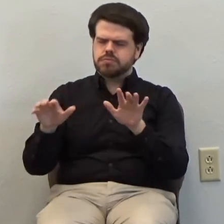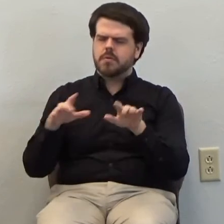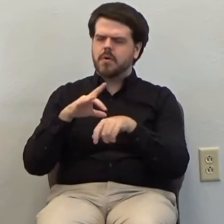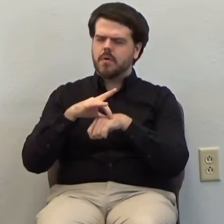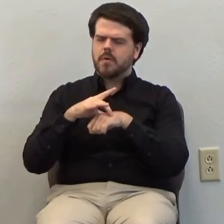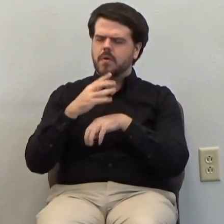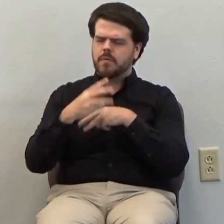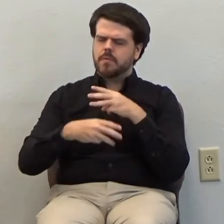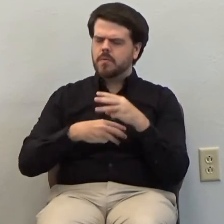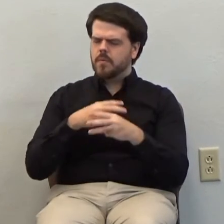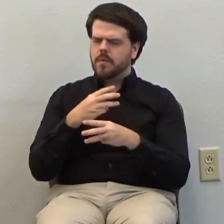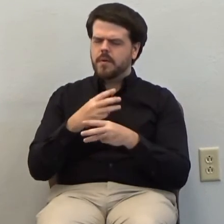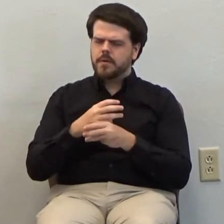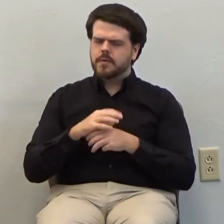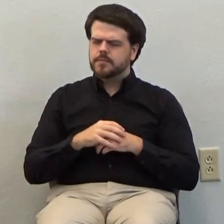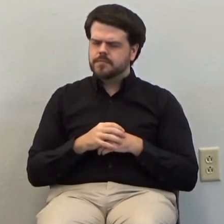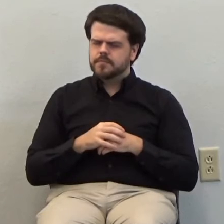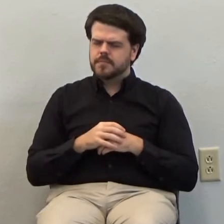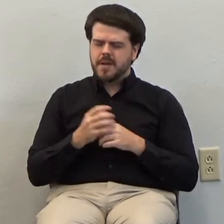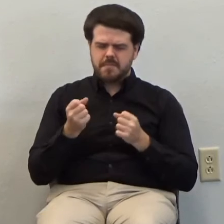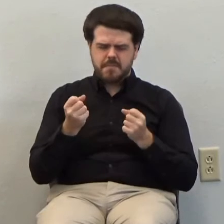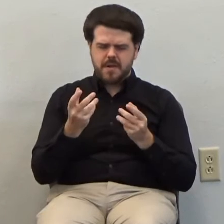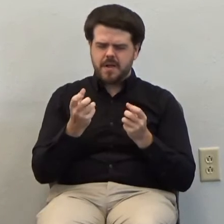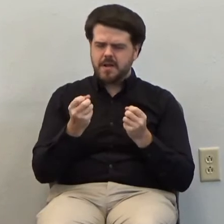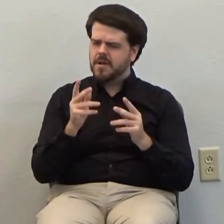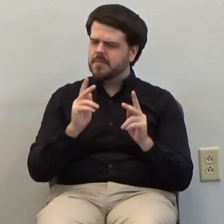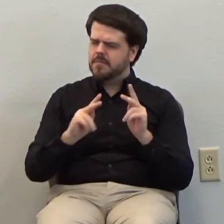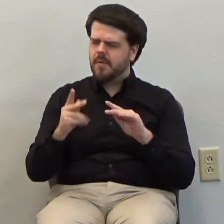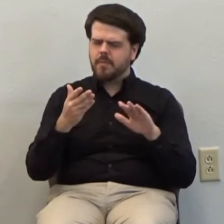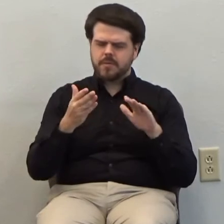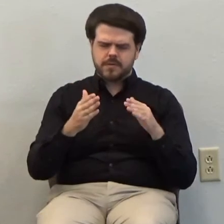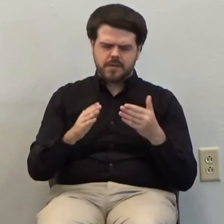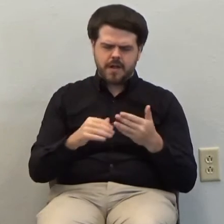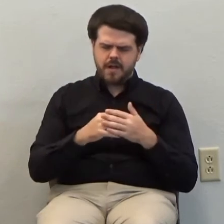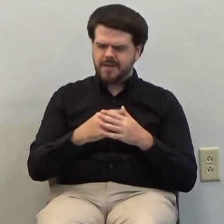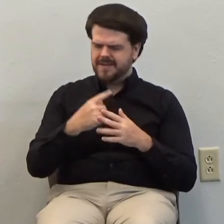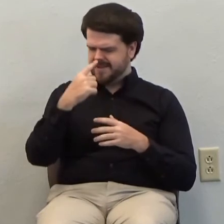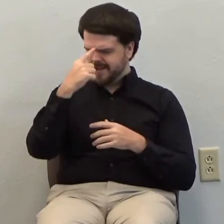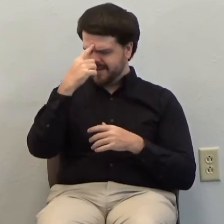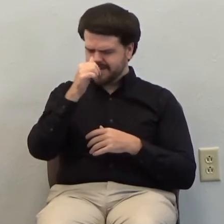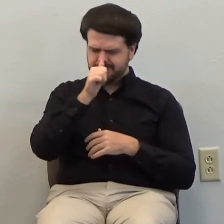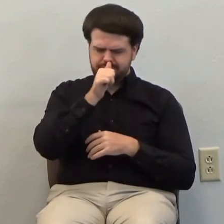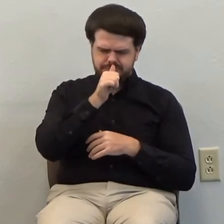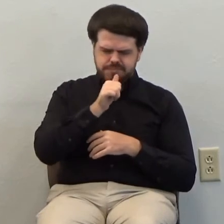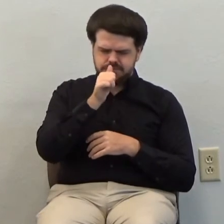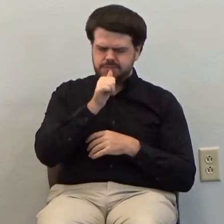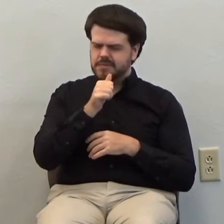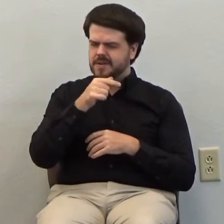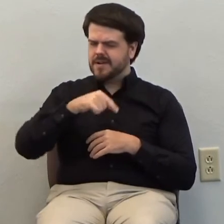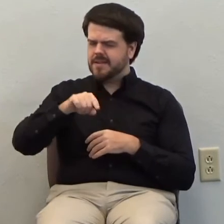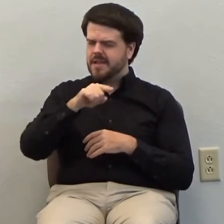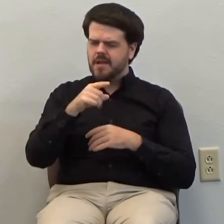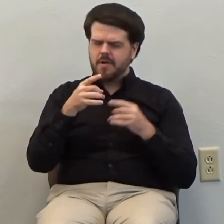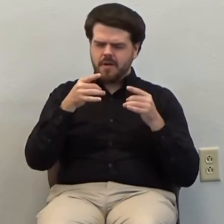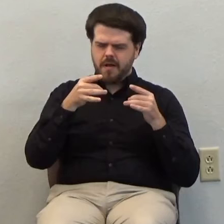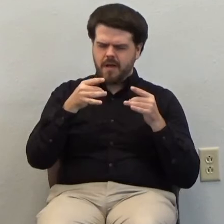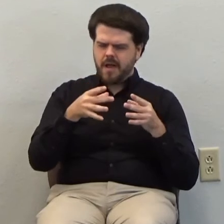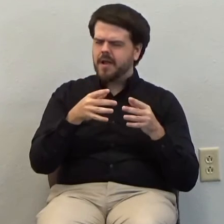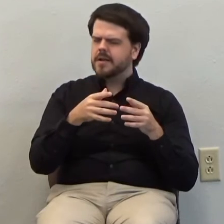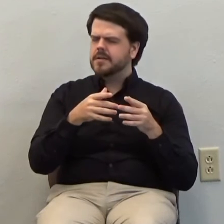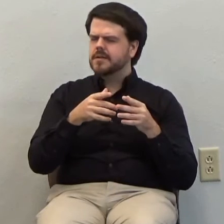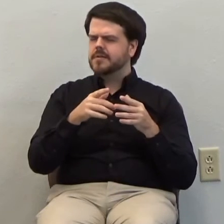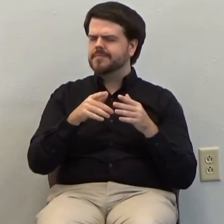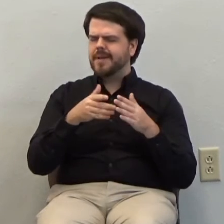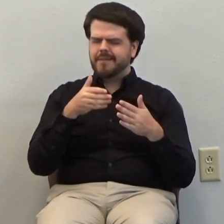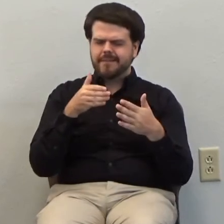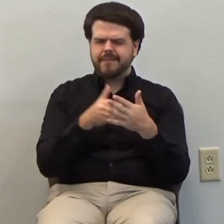many die many are tortured many live in insecurity because they are hated by governments by other religions